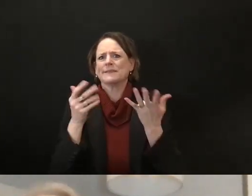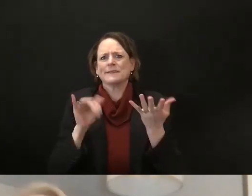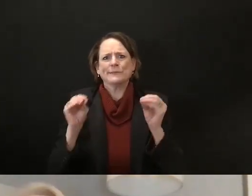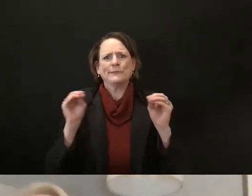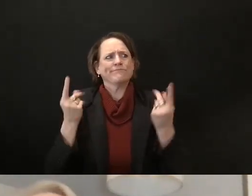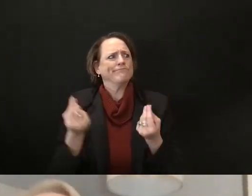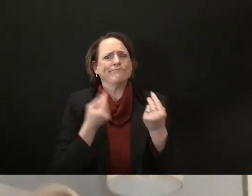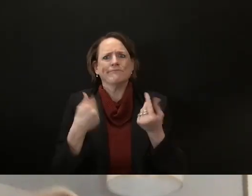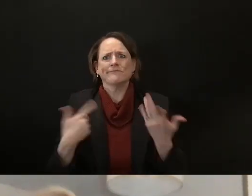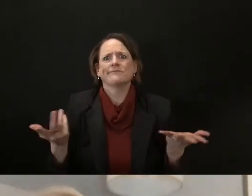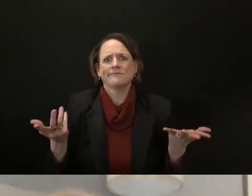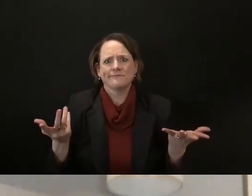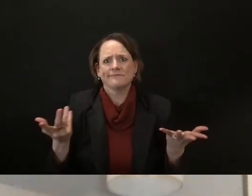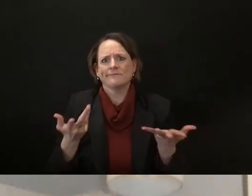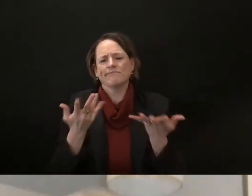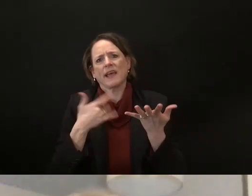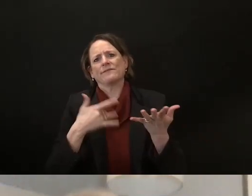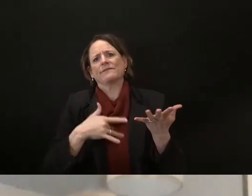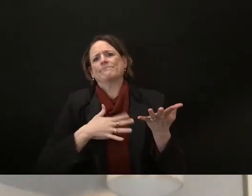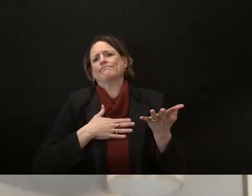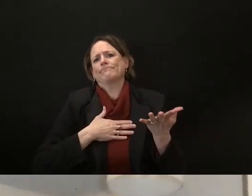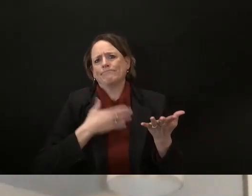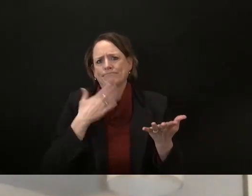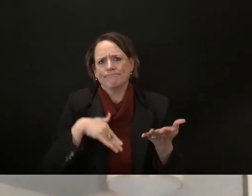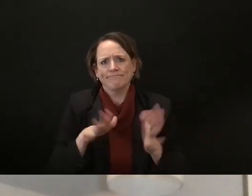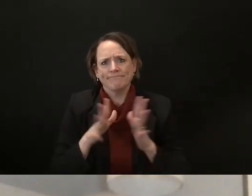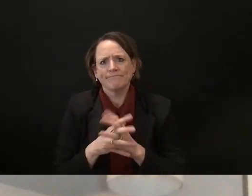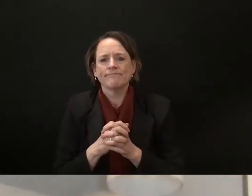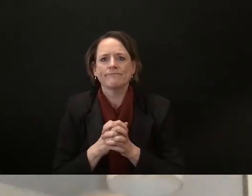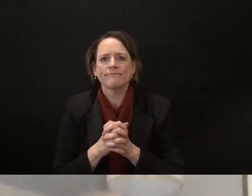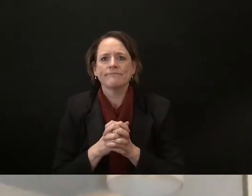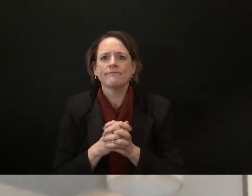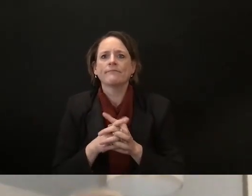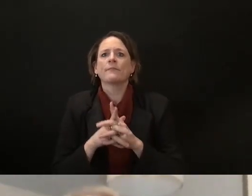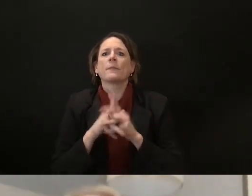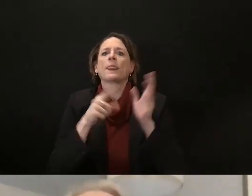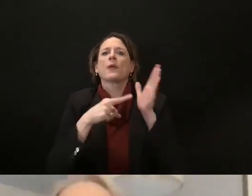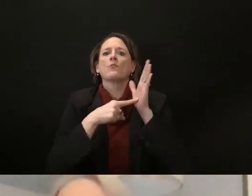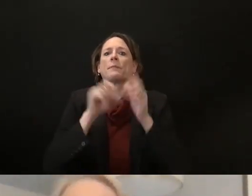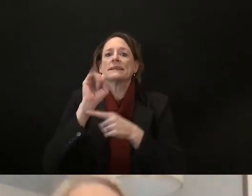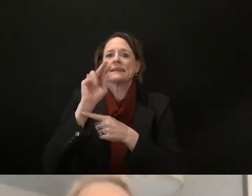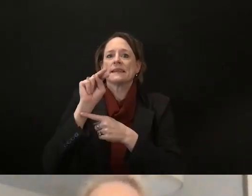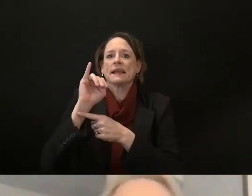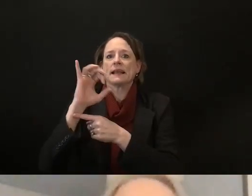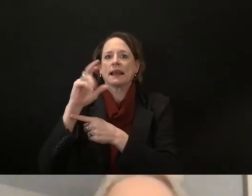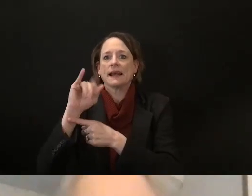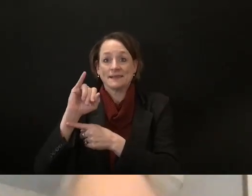pass the torch uh to representative sanicki looks looks more ready at the moment